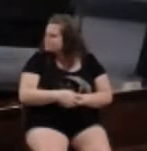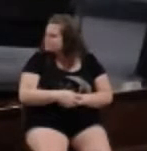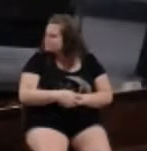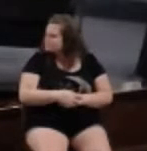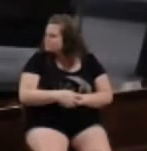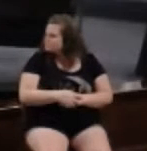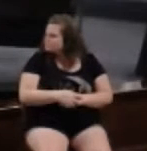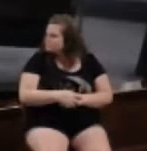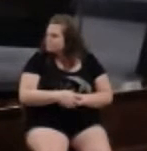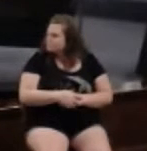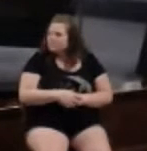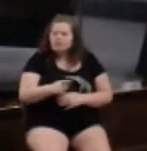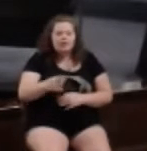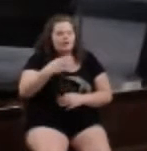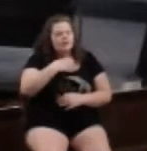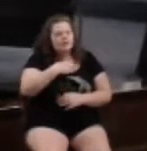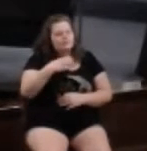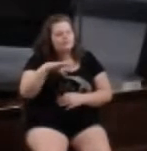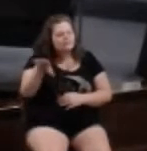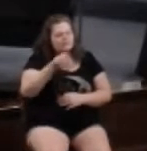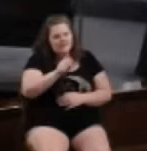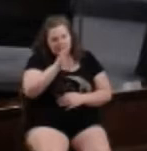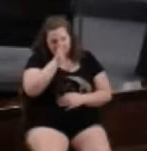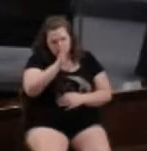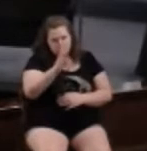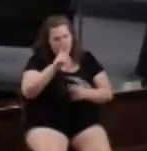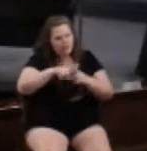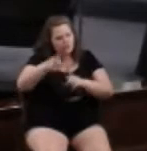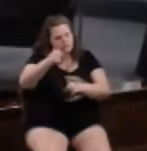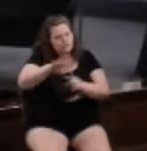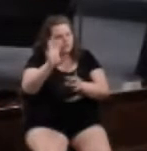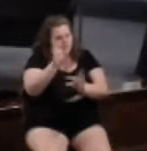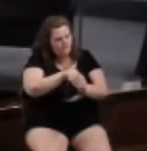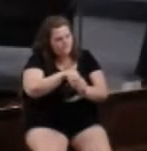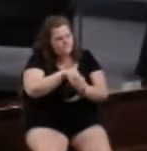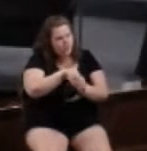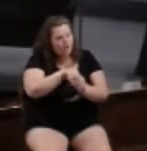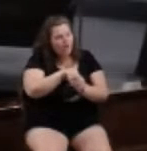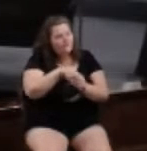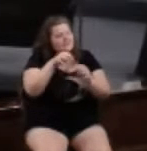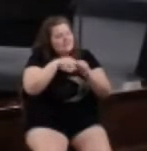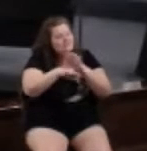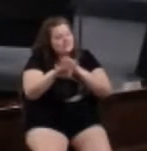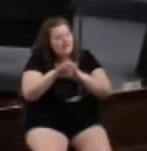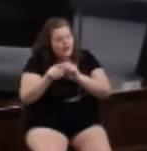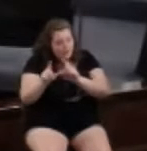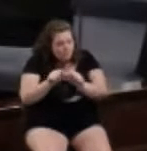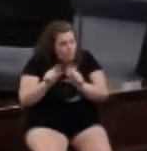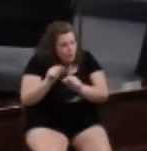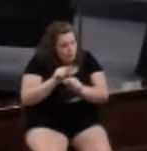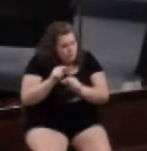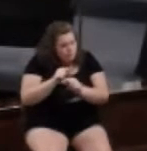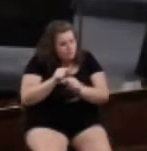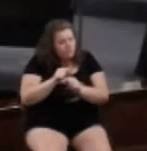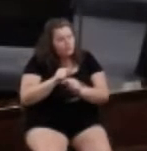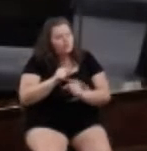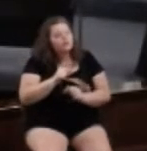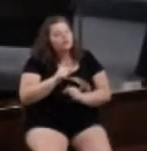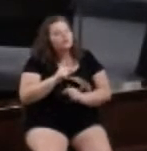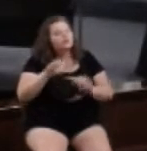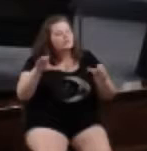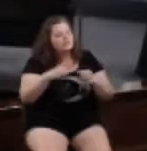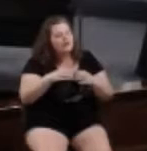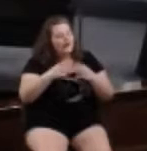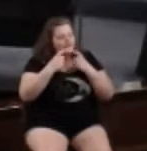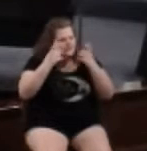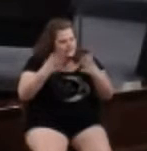that the complaints be taken directly to those involved. Instead of murmuring, murmuring is the gathering or the simmering of